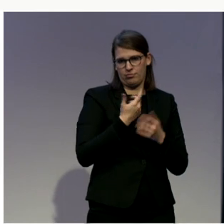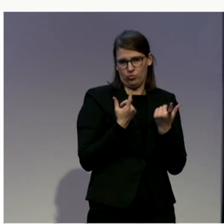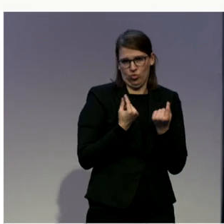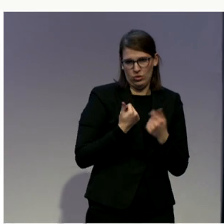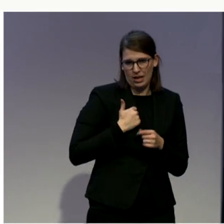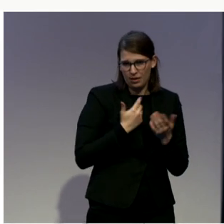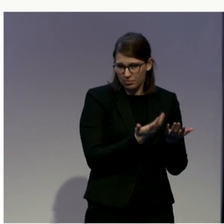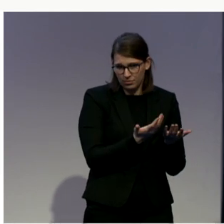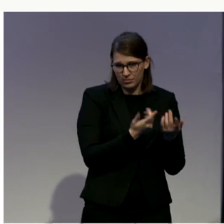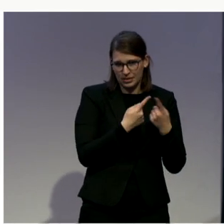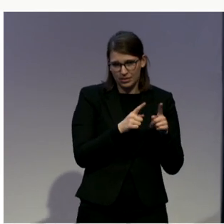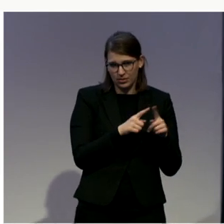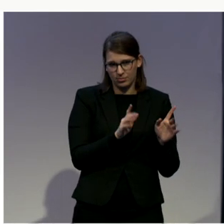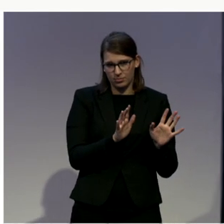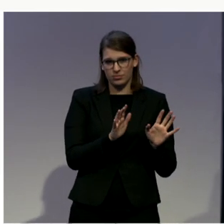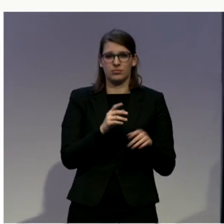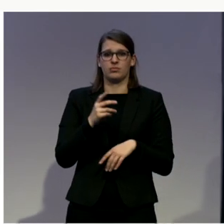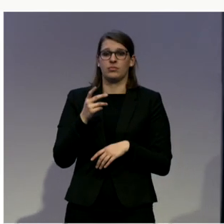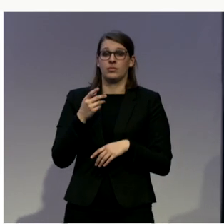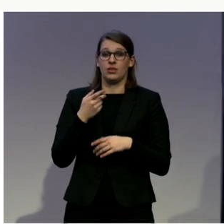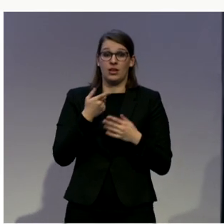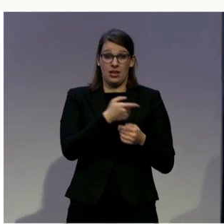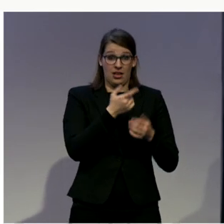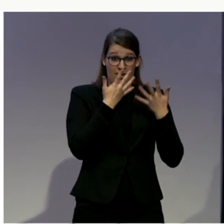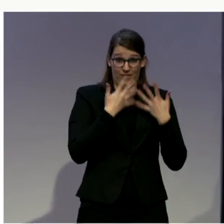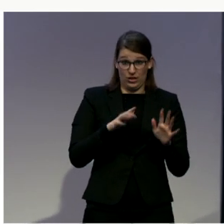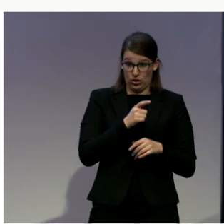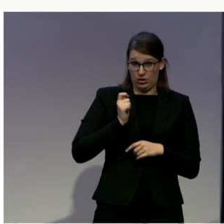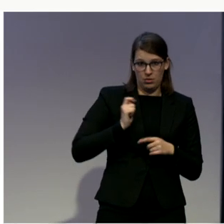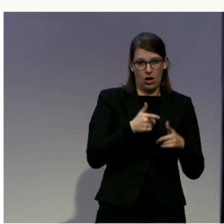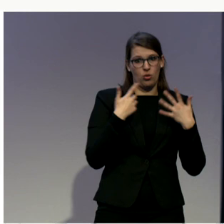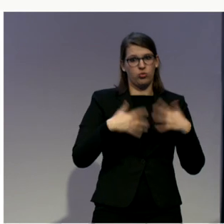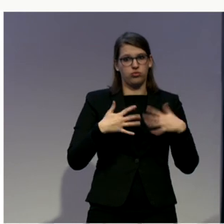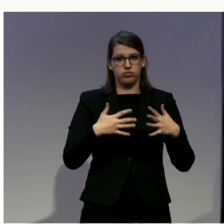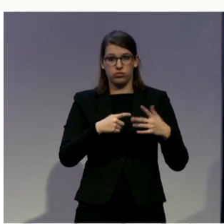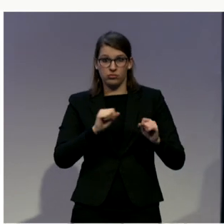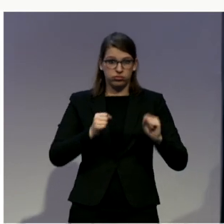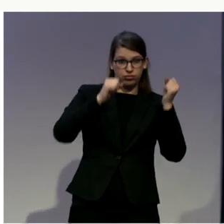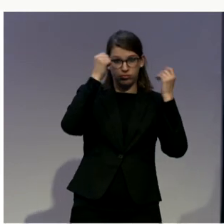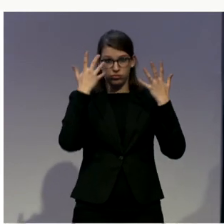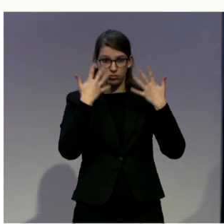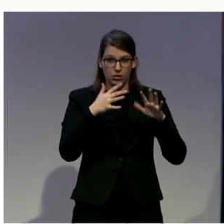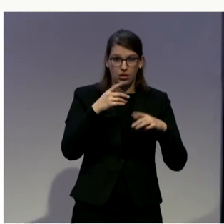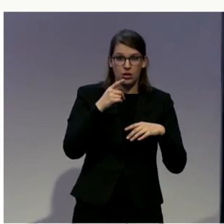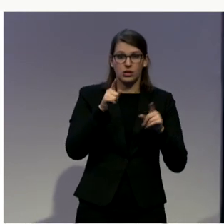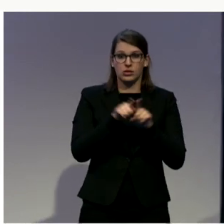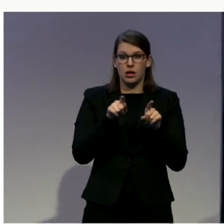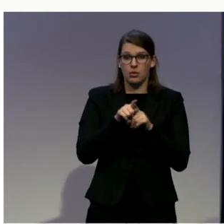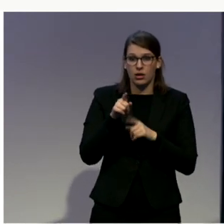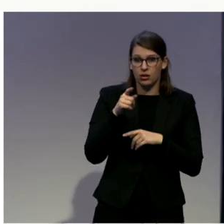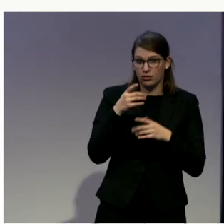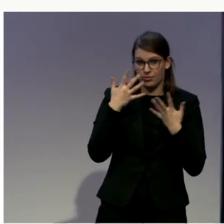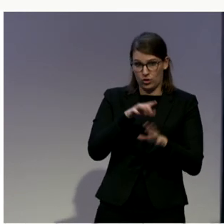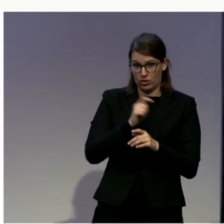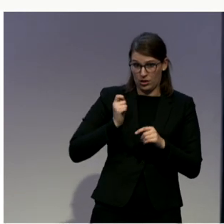then the reaction is very, it's very bad. It's like, oh, you've got a disability and now you're perpetrating? What's wrong